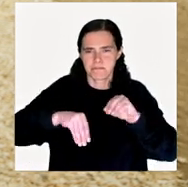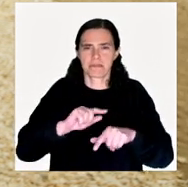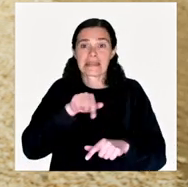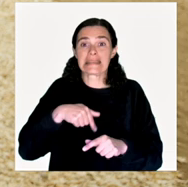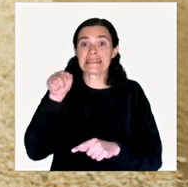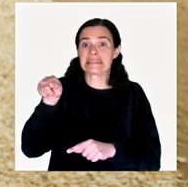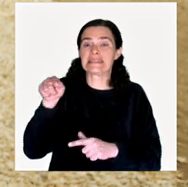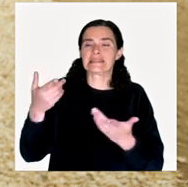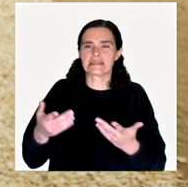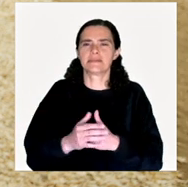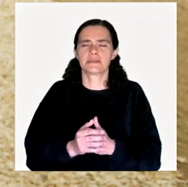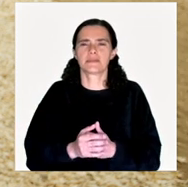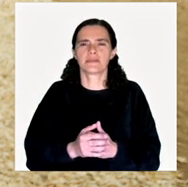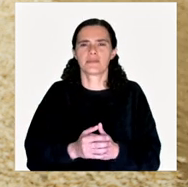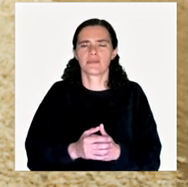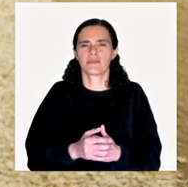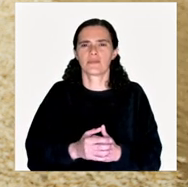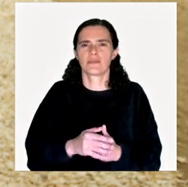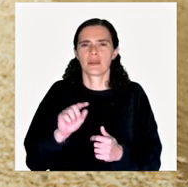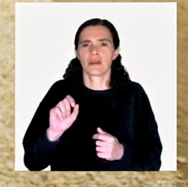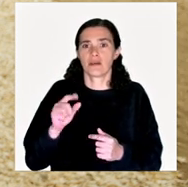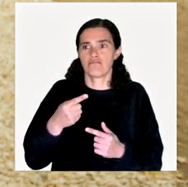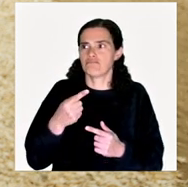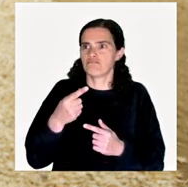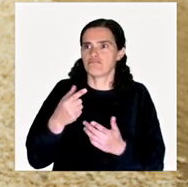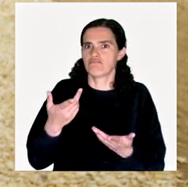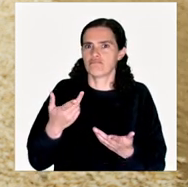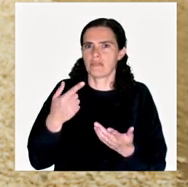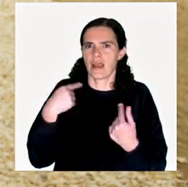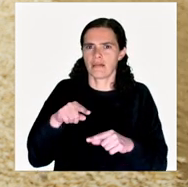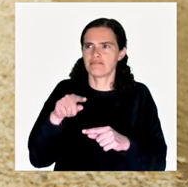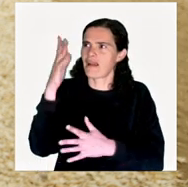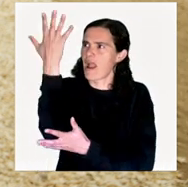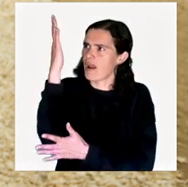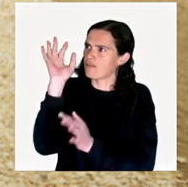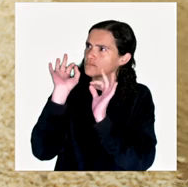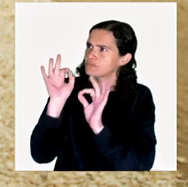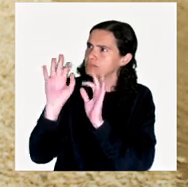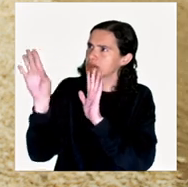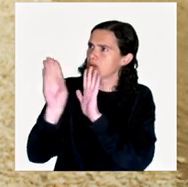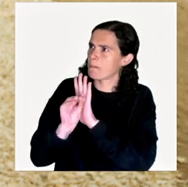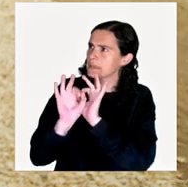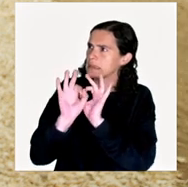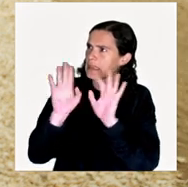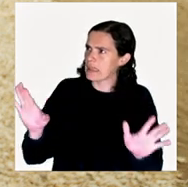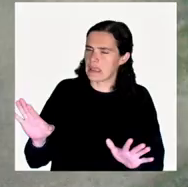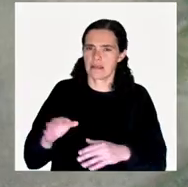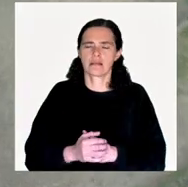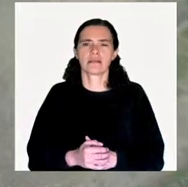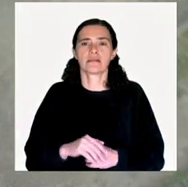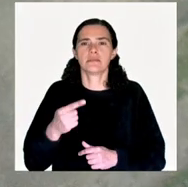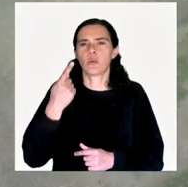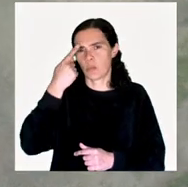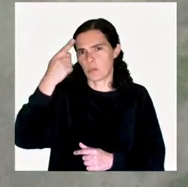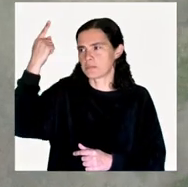manipulated, this is a very one-to-one rendering of what the tree